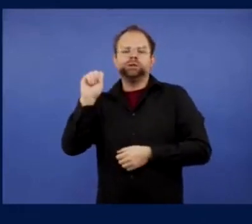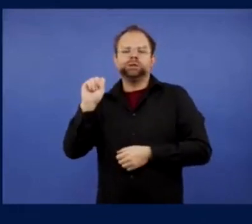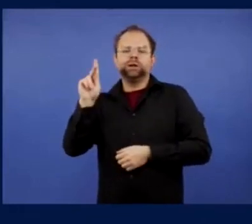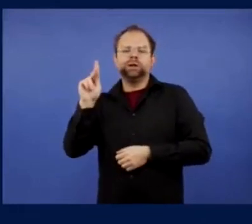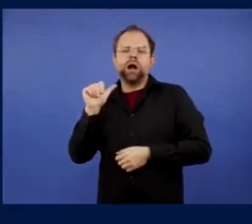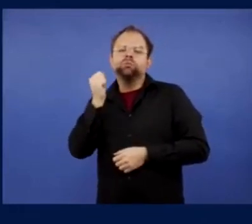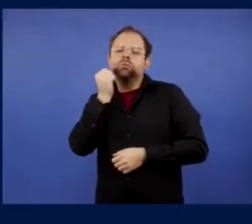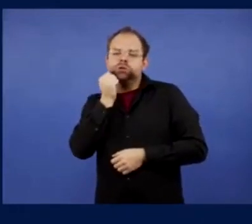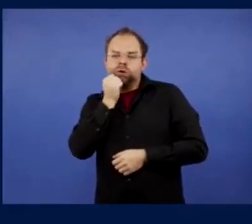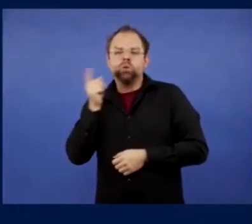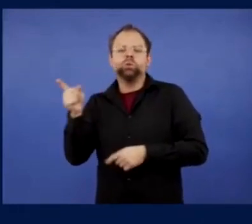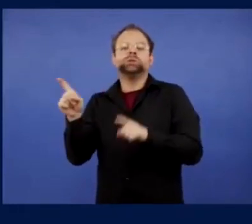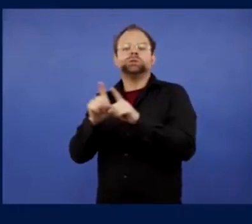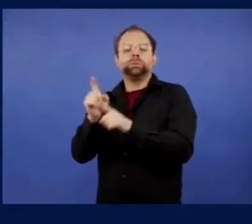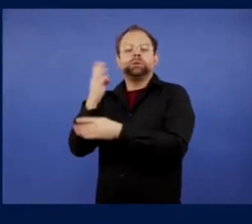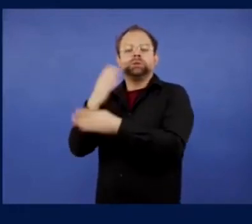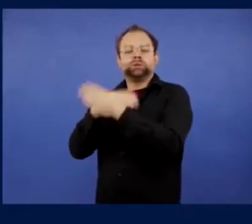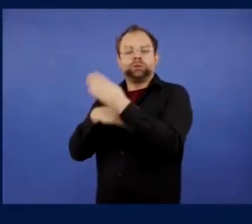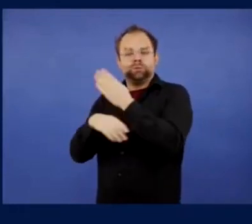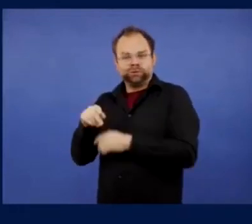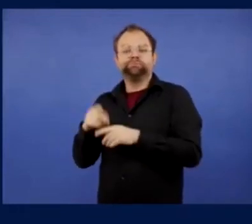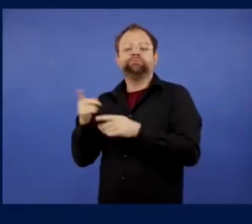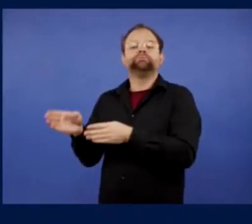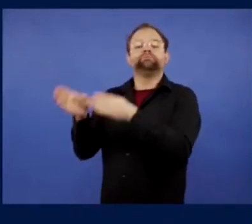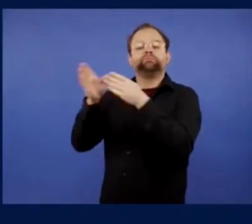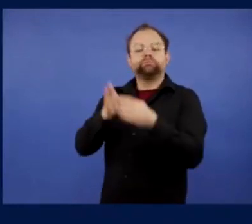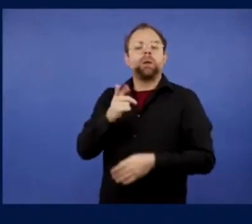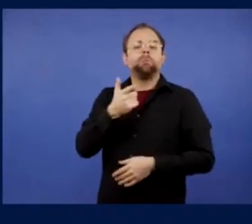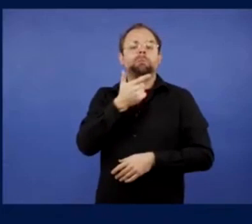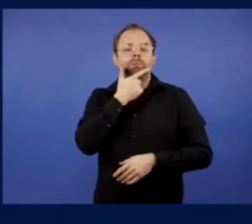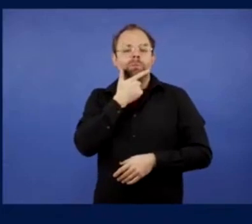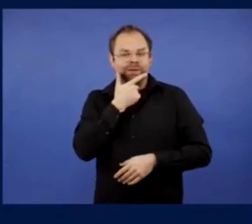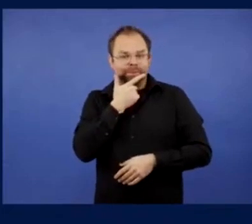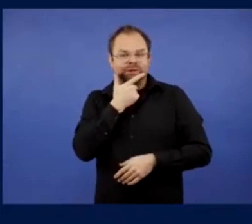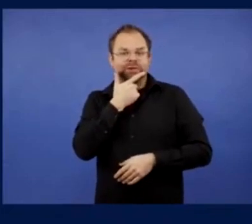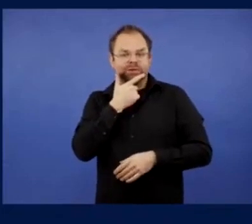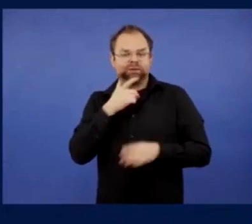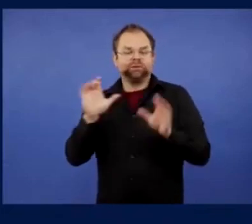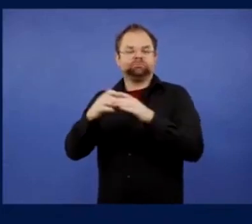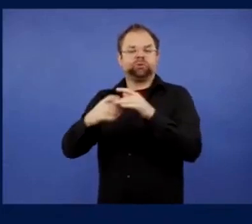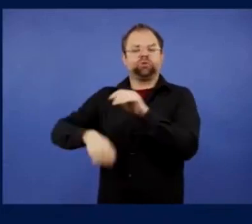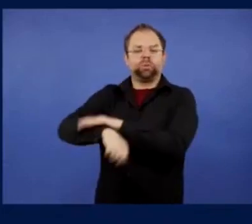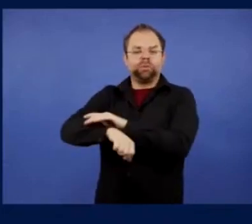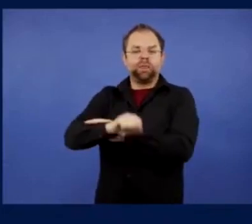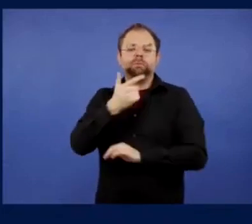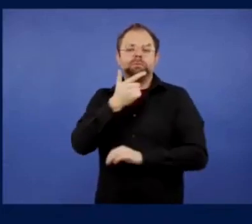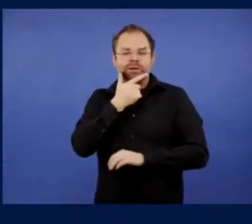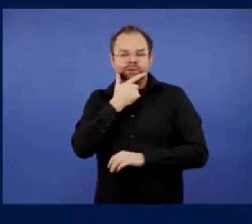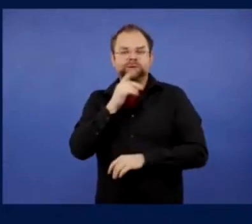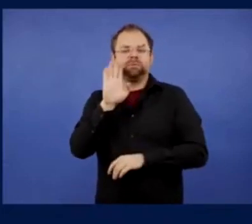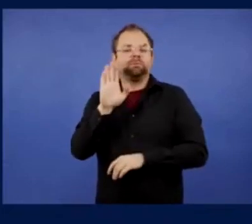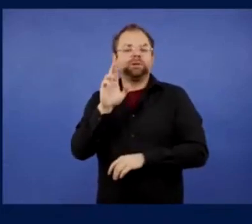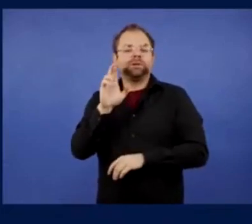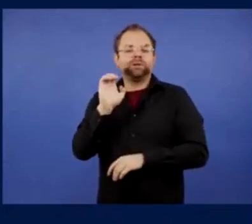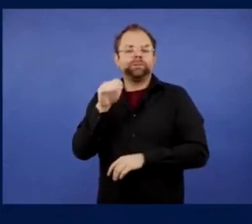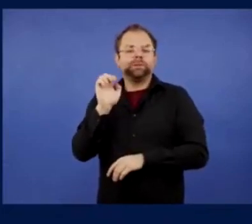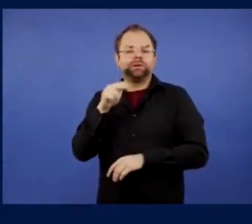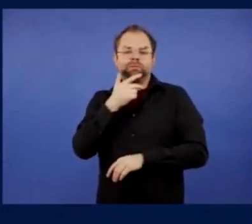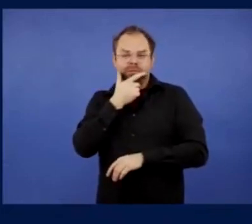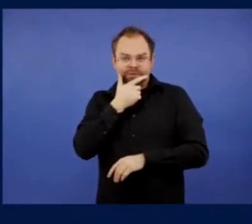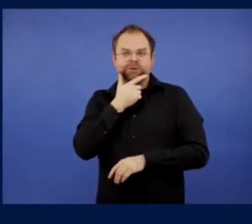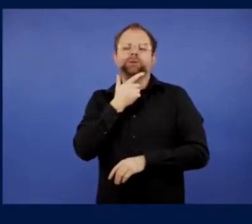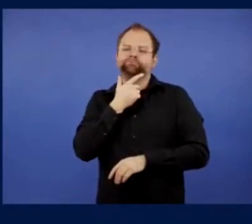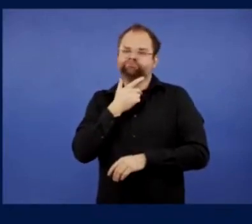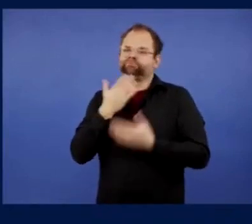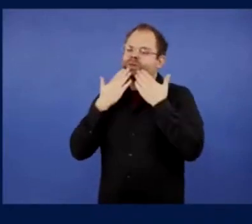CAFE. There are three key questions. How many disabled fans on the conference